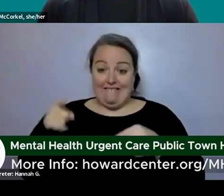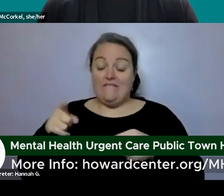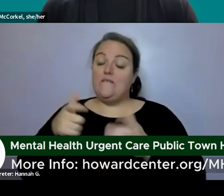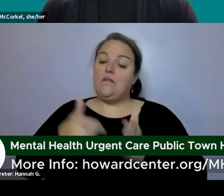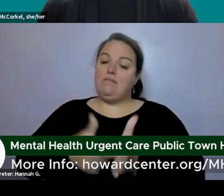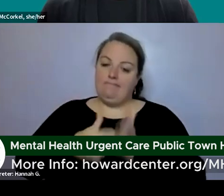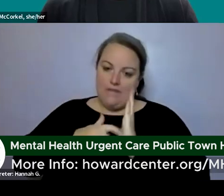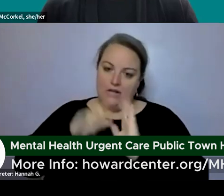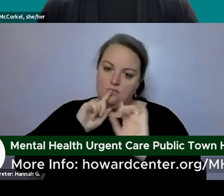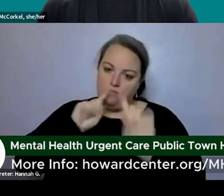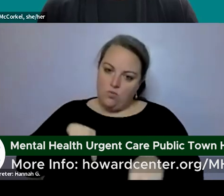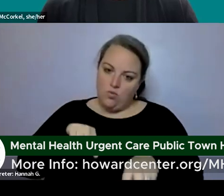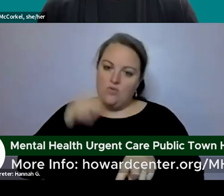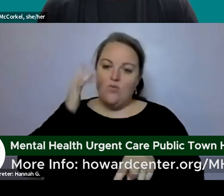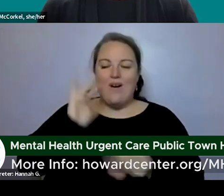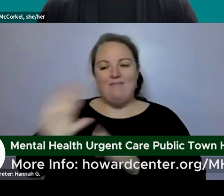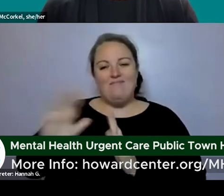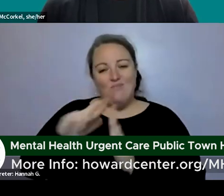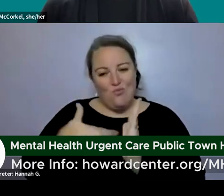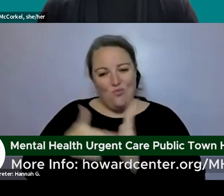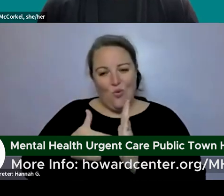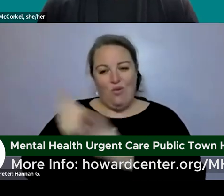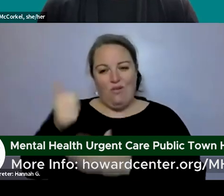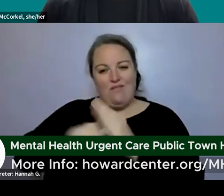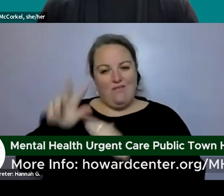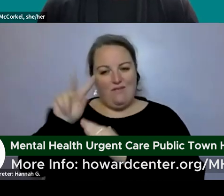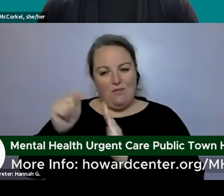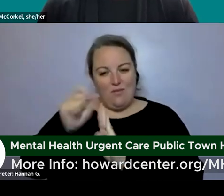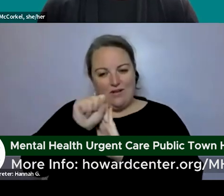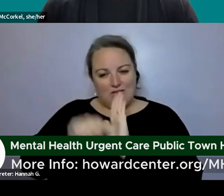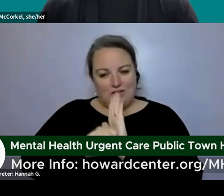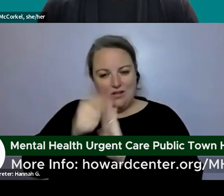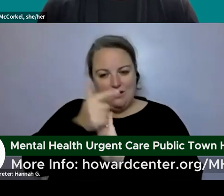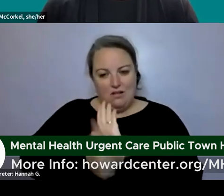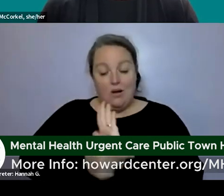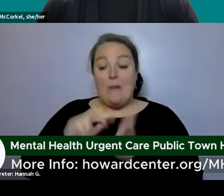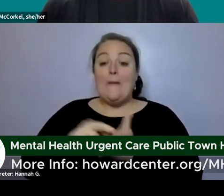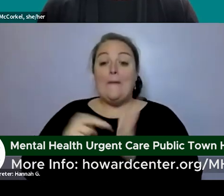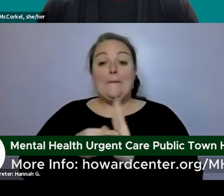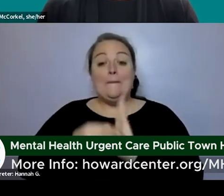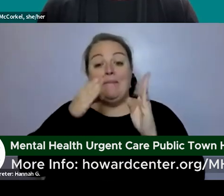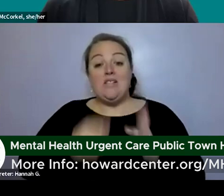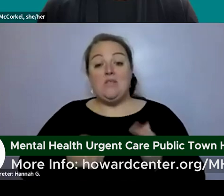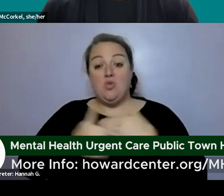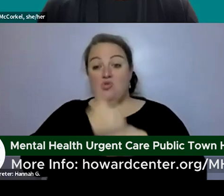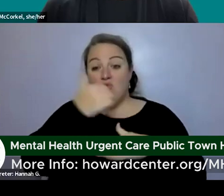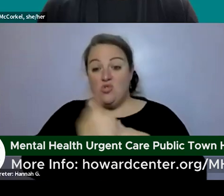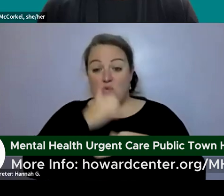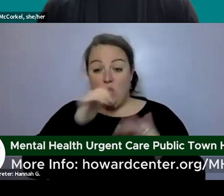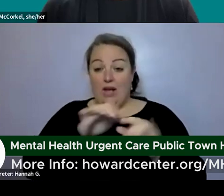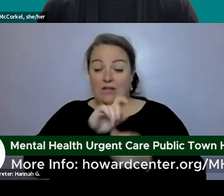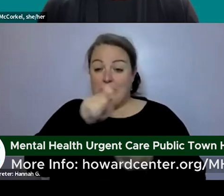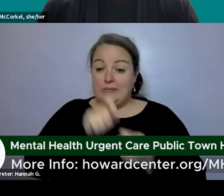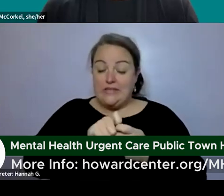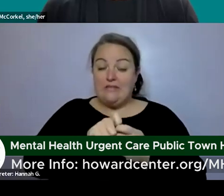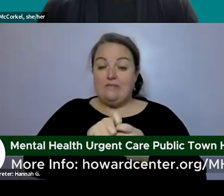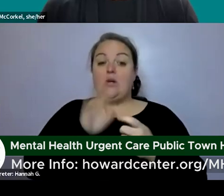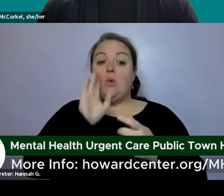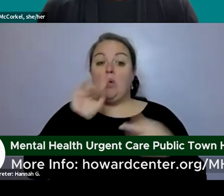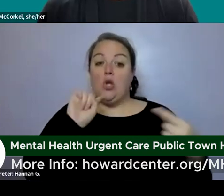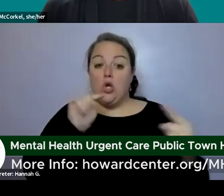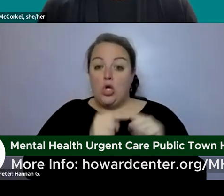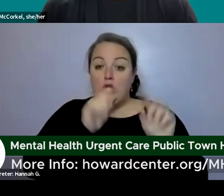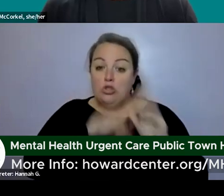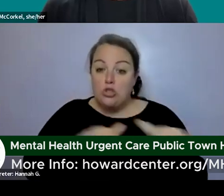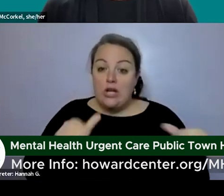based on their roles in the state of vermont and so if someone is making specific threats to harm a child